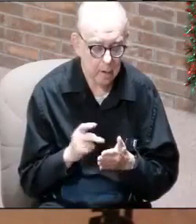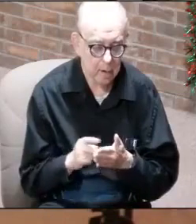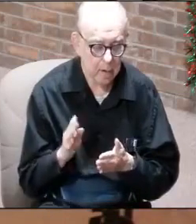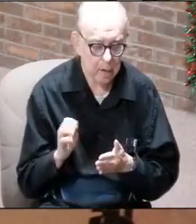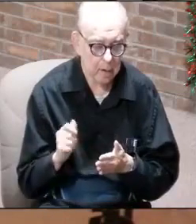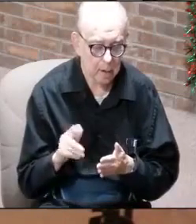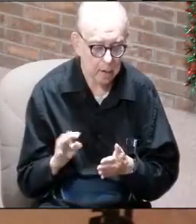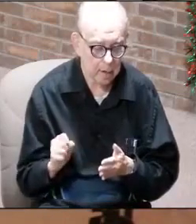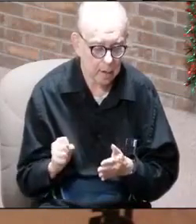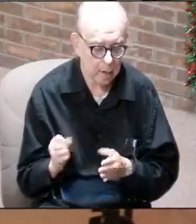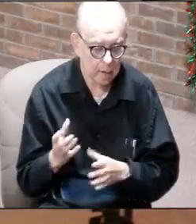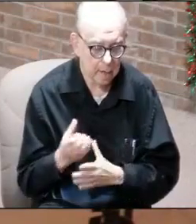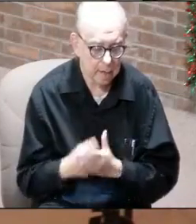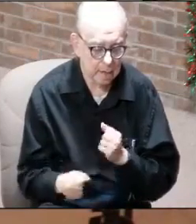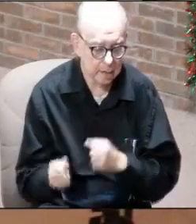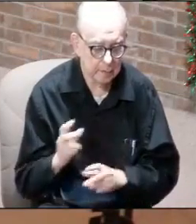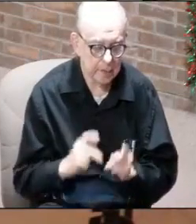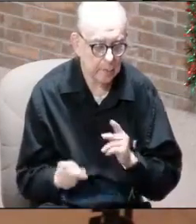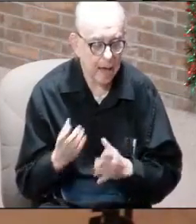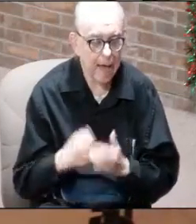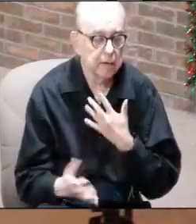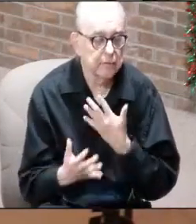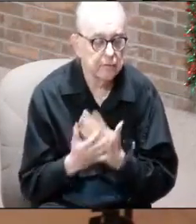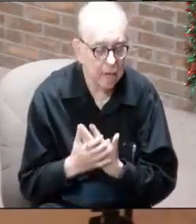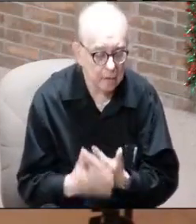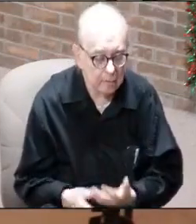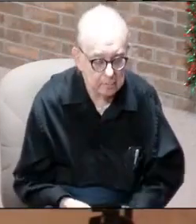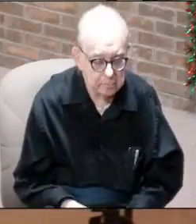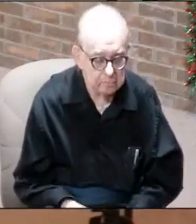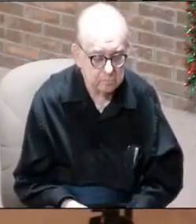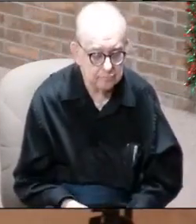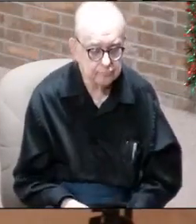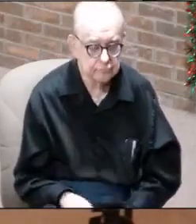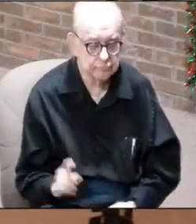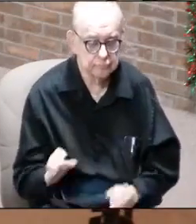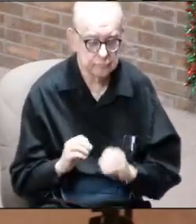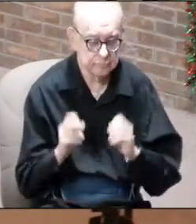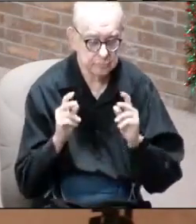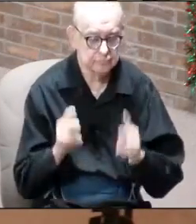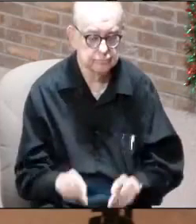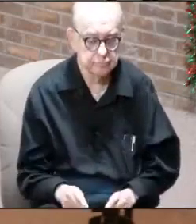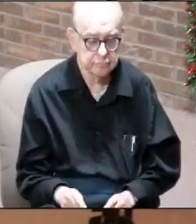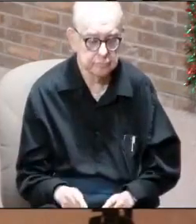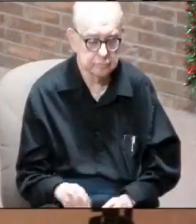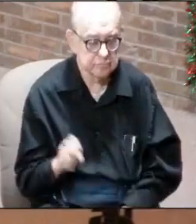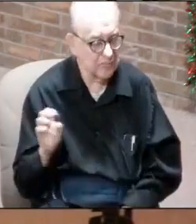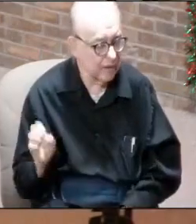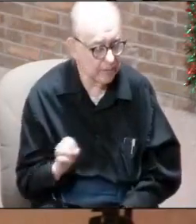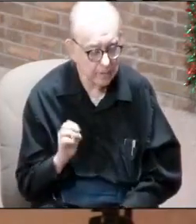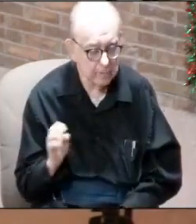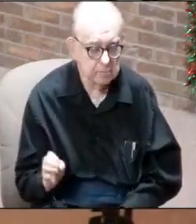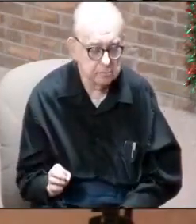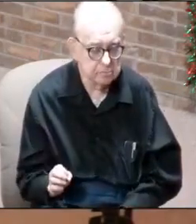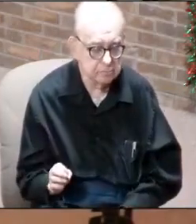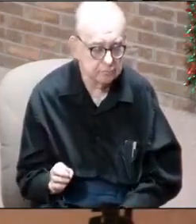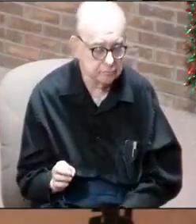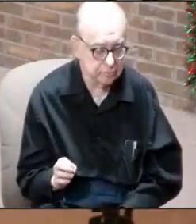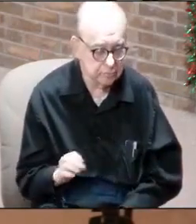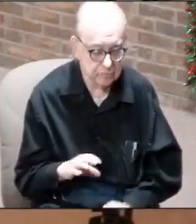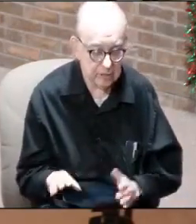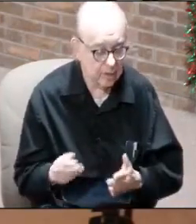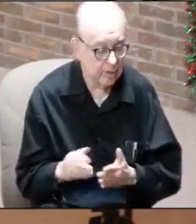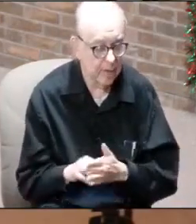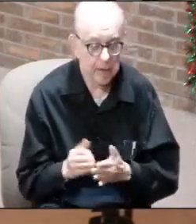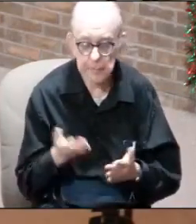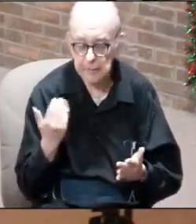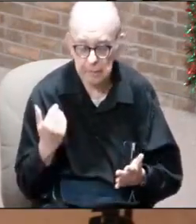to get those people out of jail. and nobody ever has done that